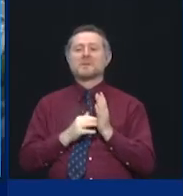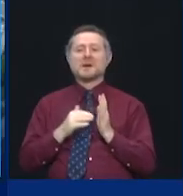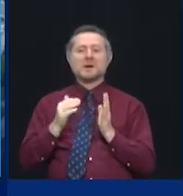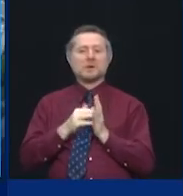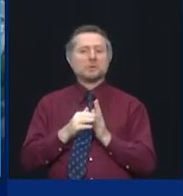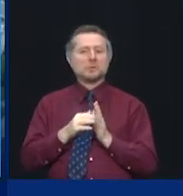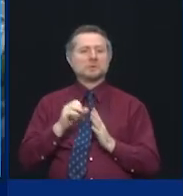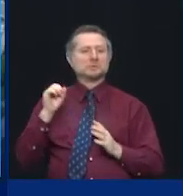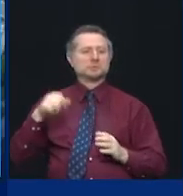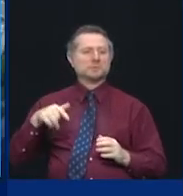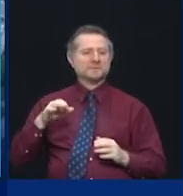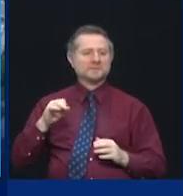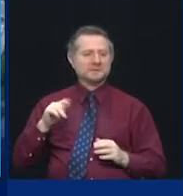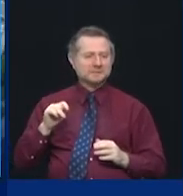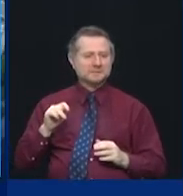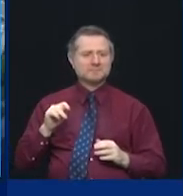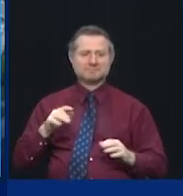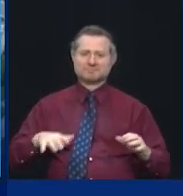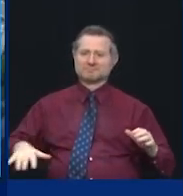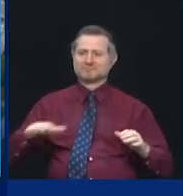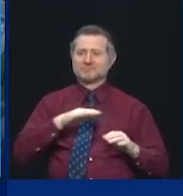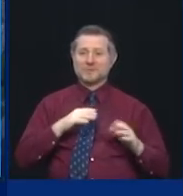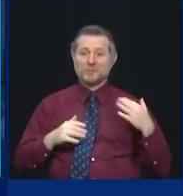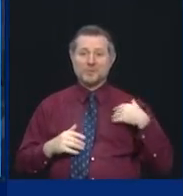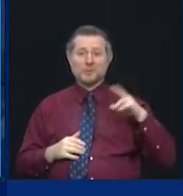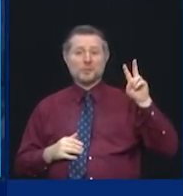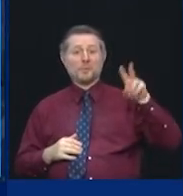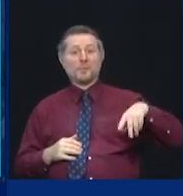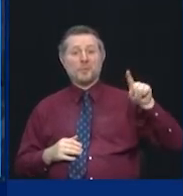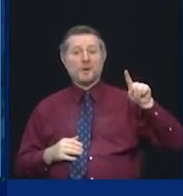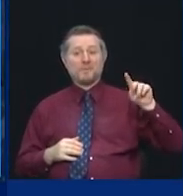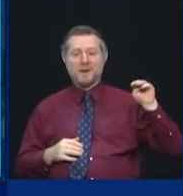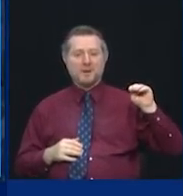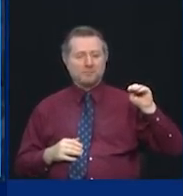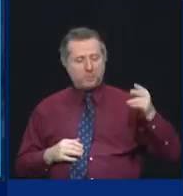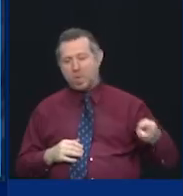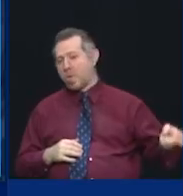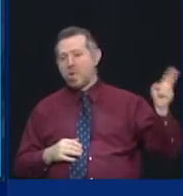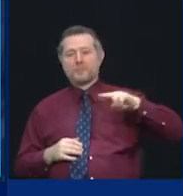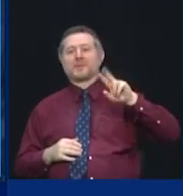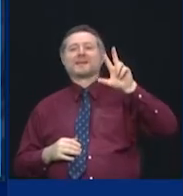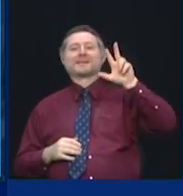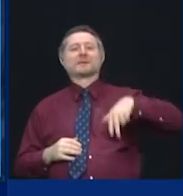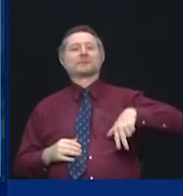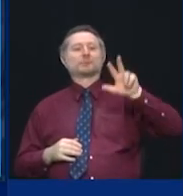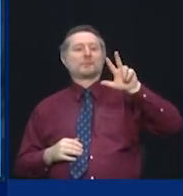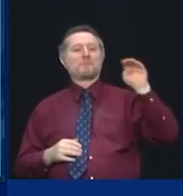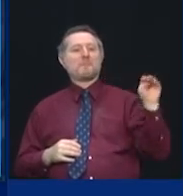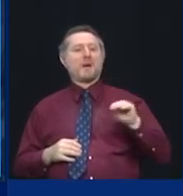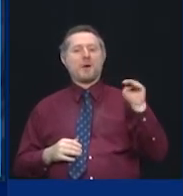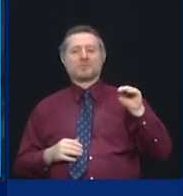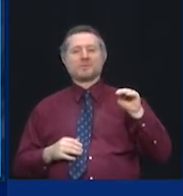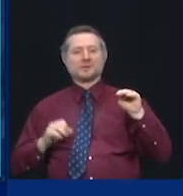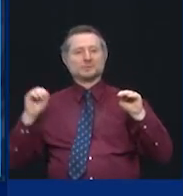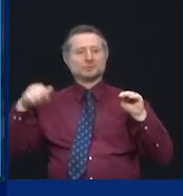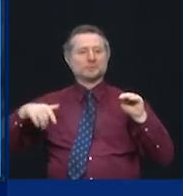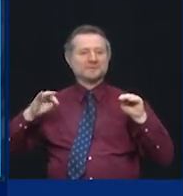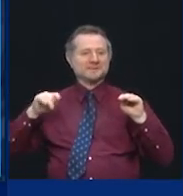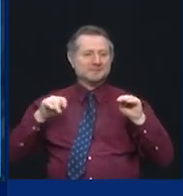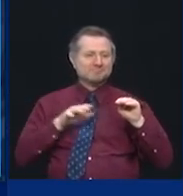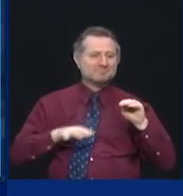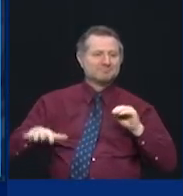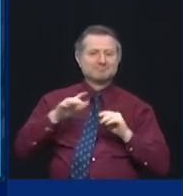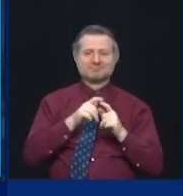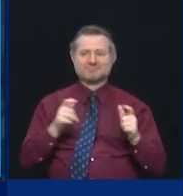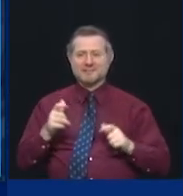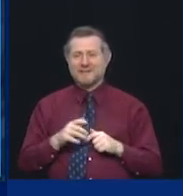It goes from 2.1 million square feet to 3.3 million square feet. A 50% increase.